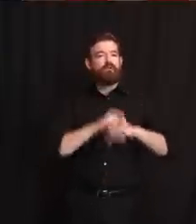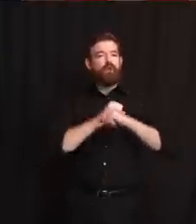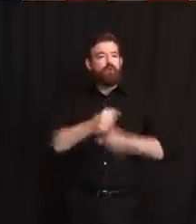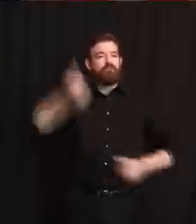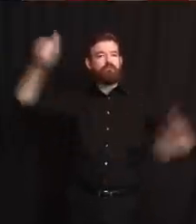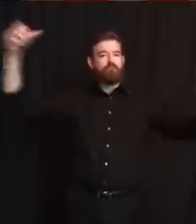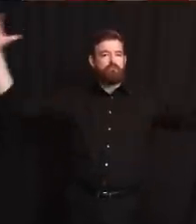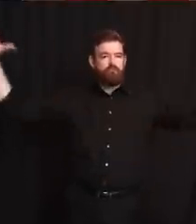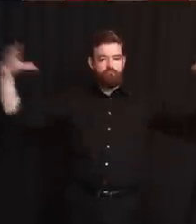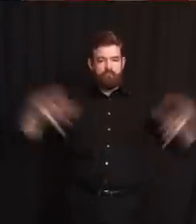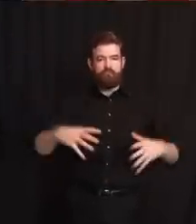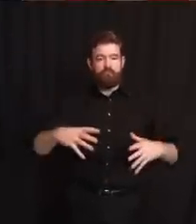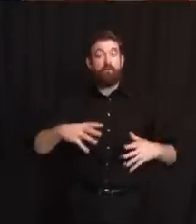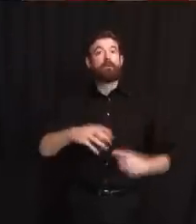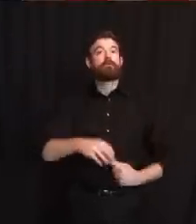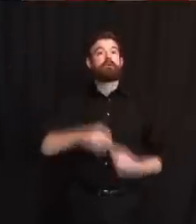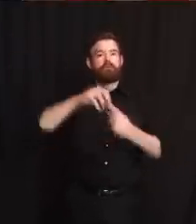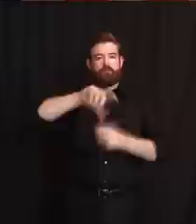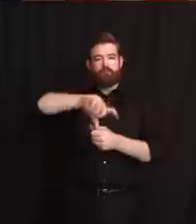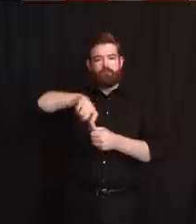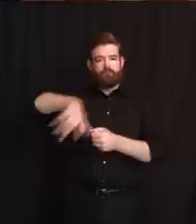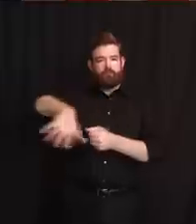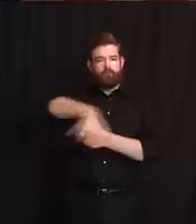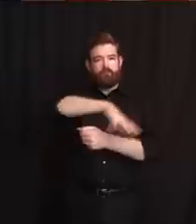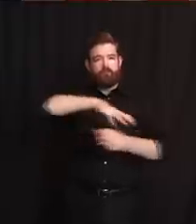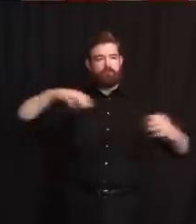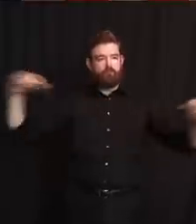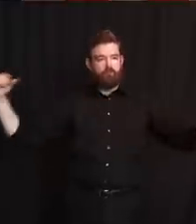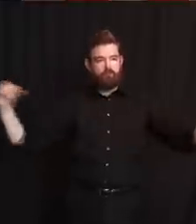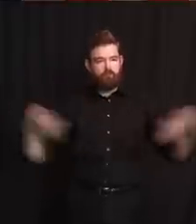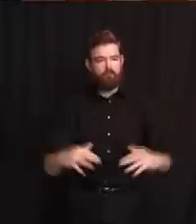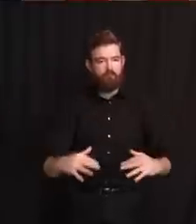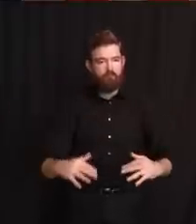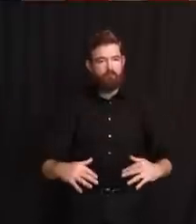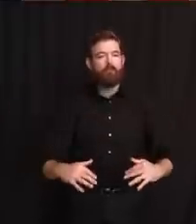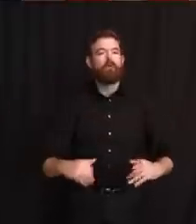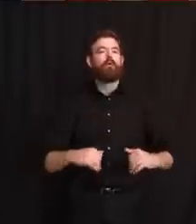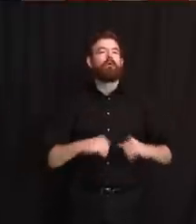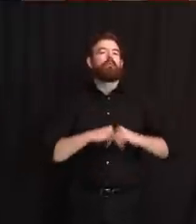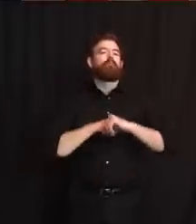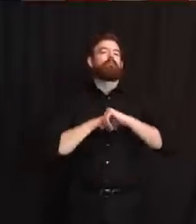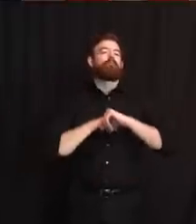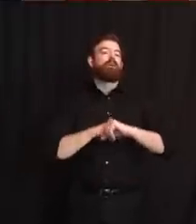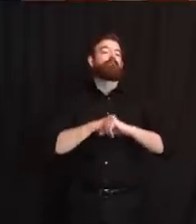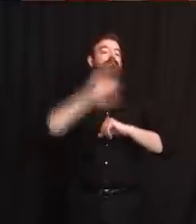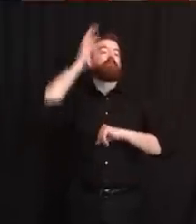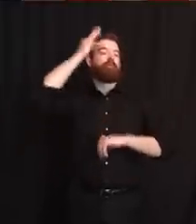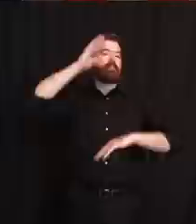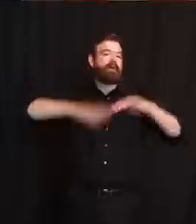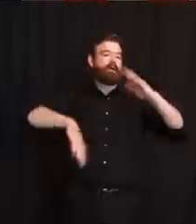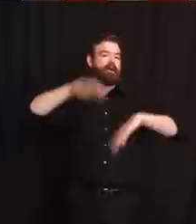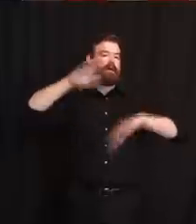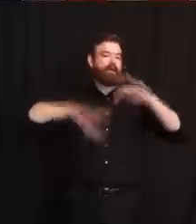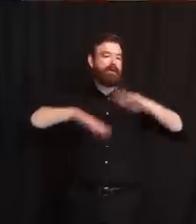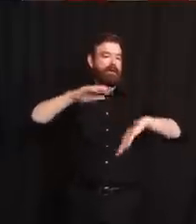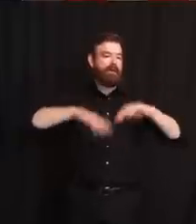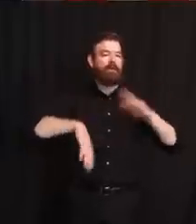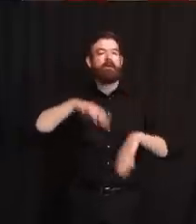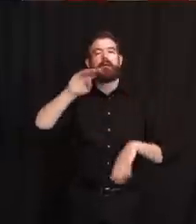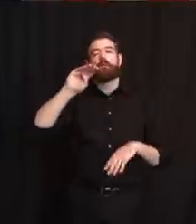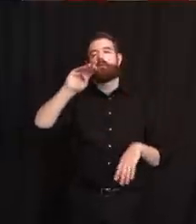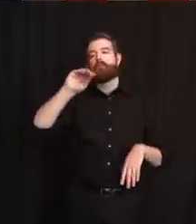is explicitly to guard federal, protect federal buildings and monuments. So I can say with